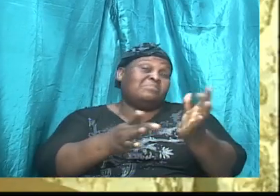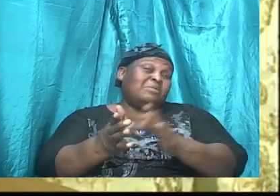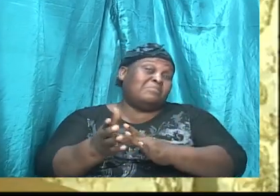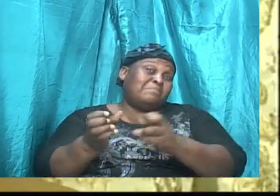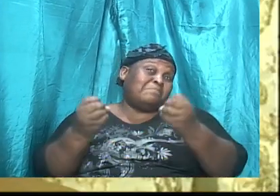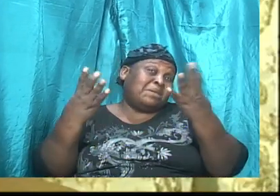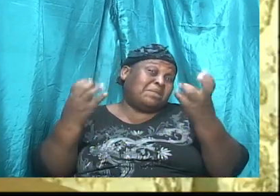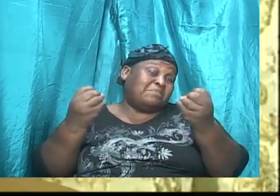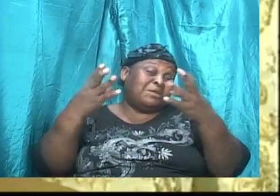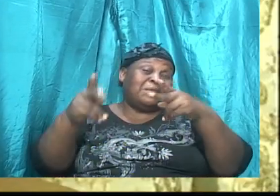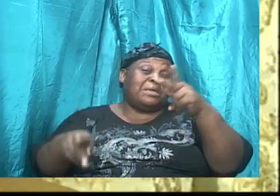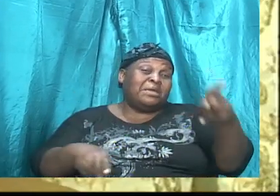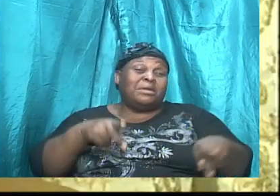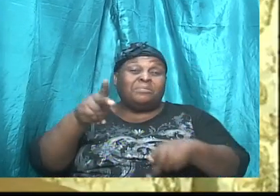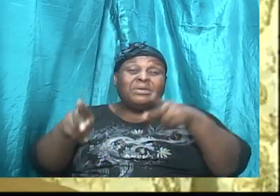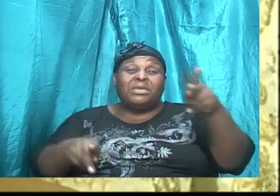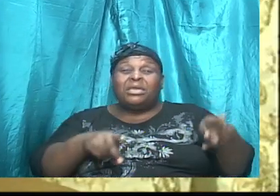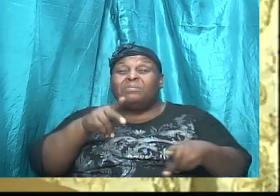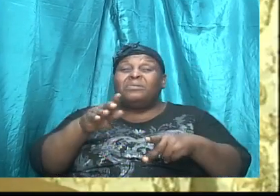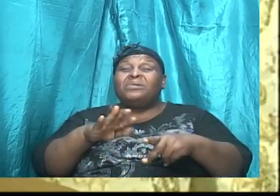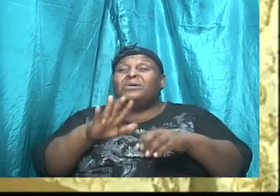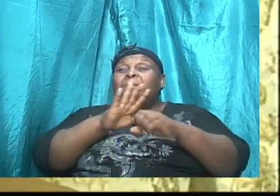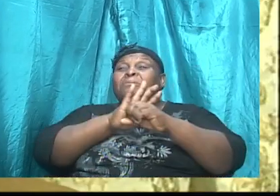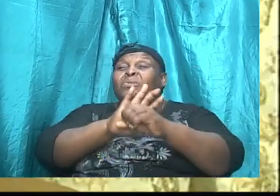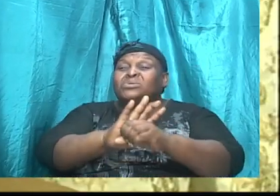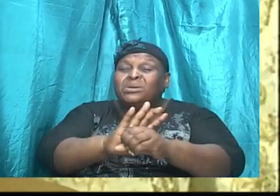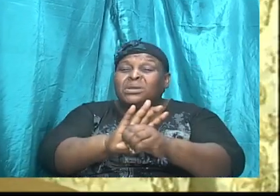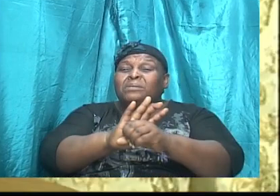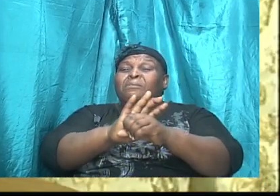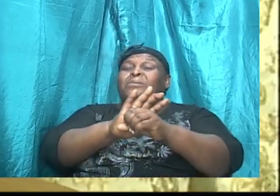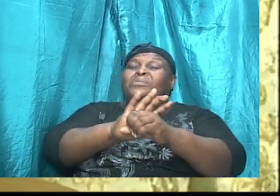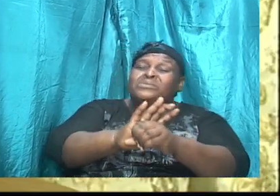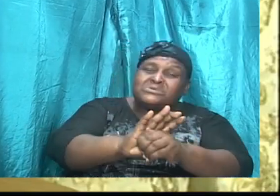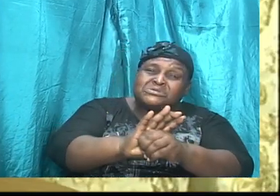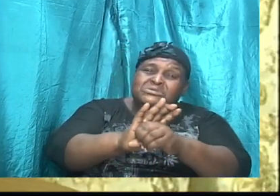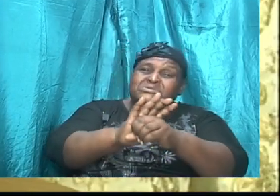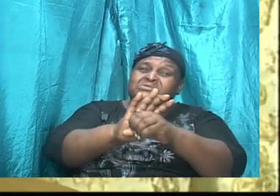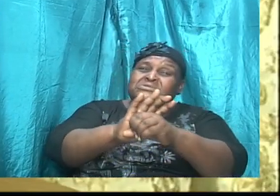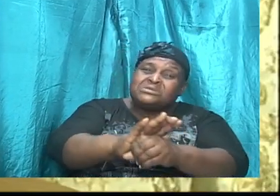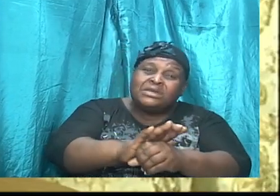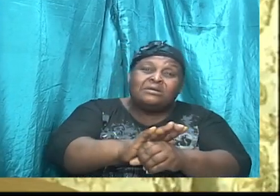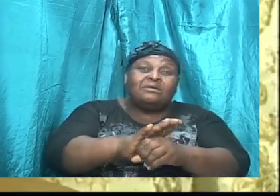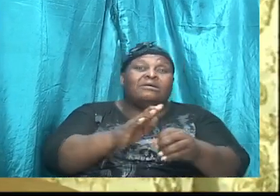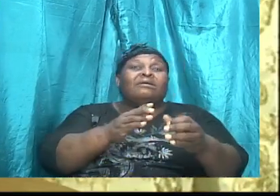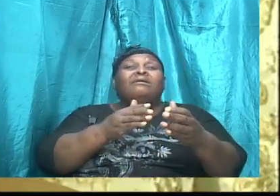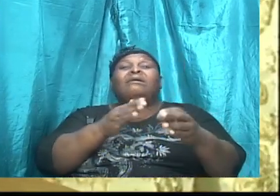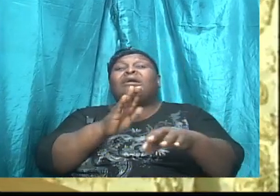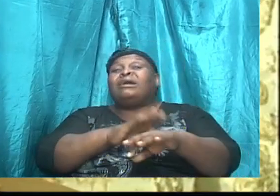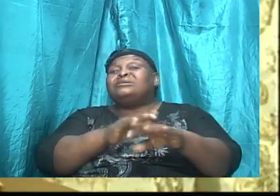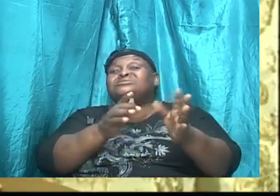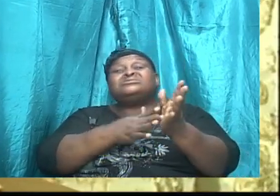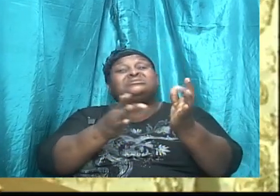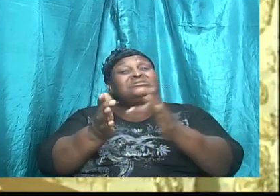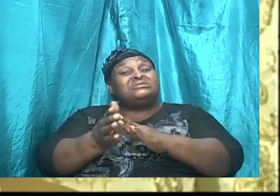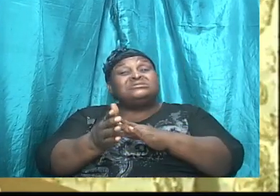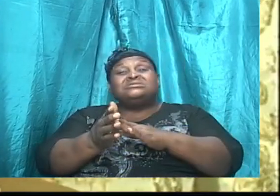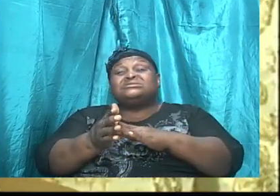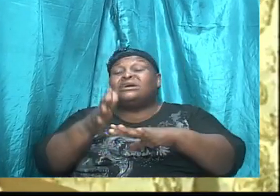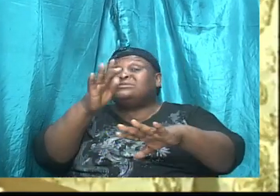multitude was pressing up against him. The multitude was, was touching him.